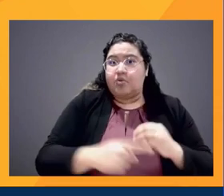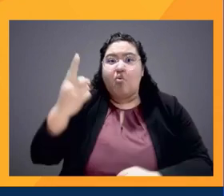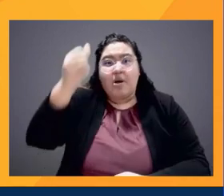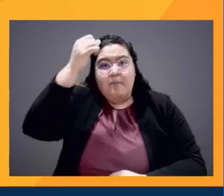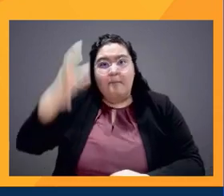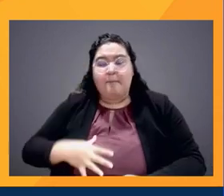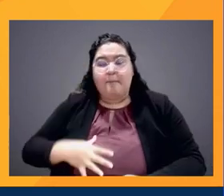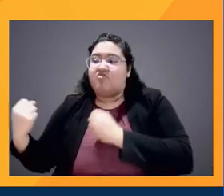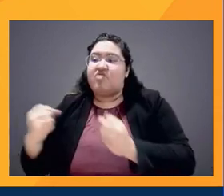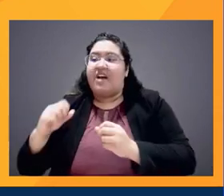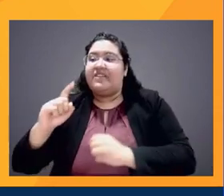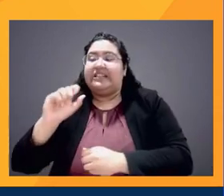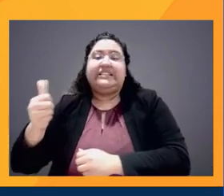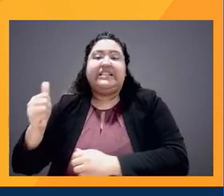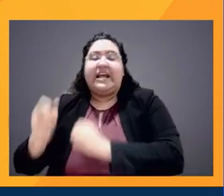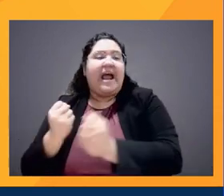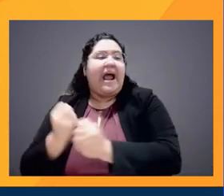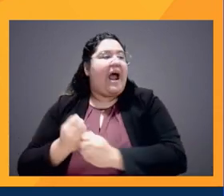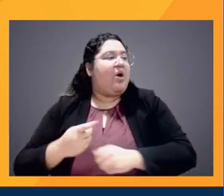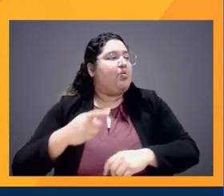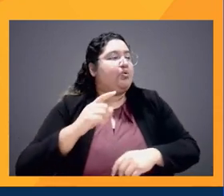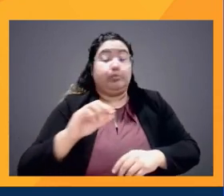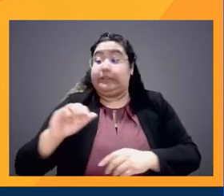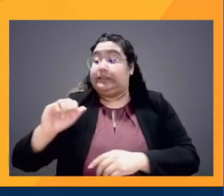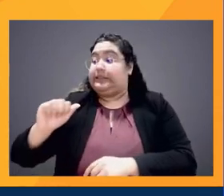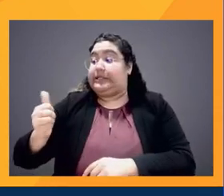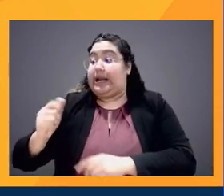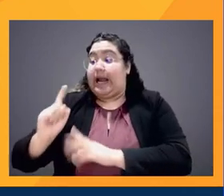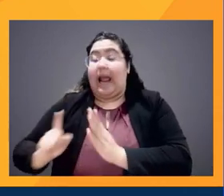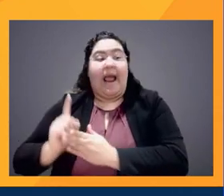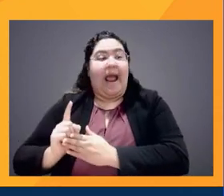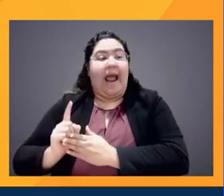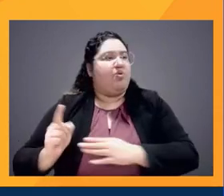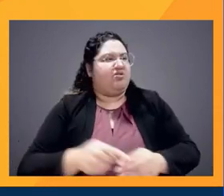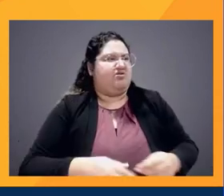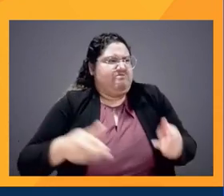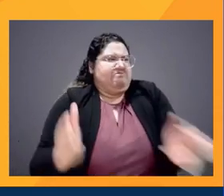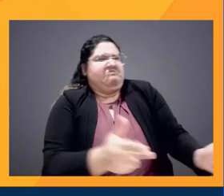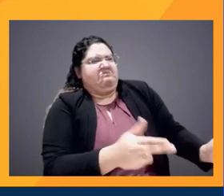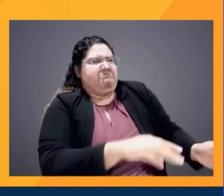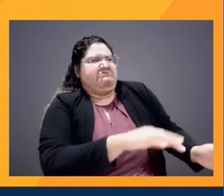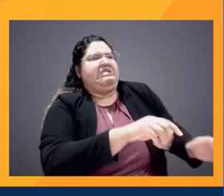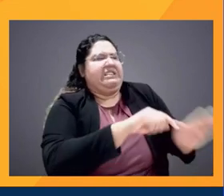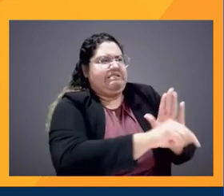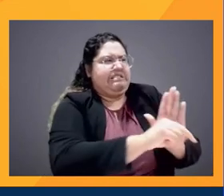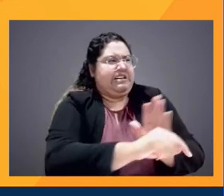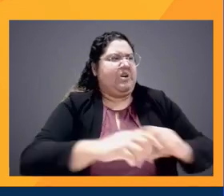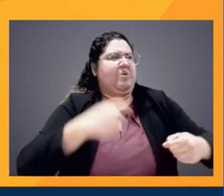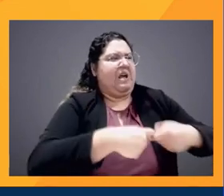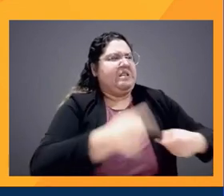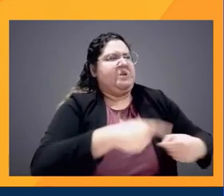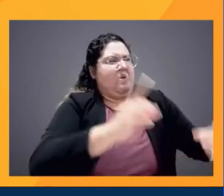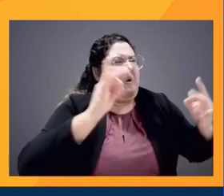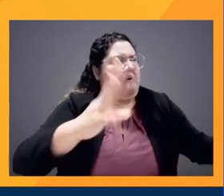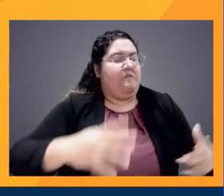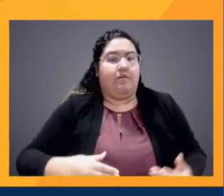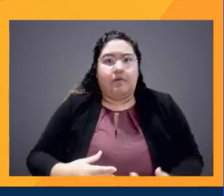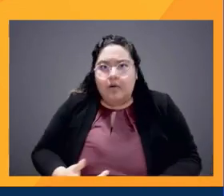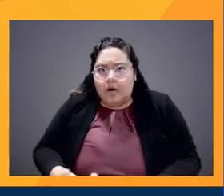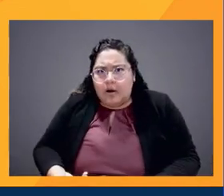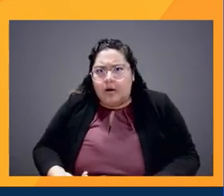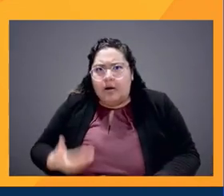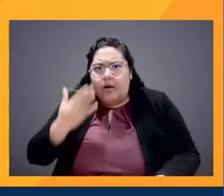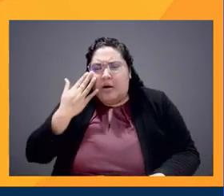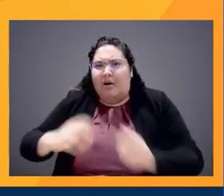people because he considers them, quote, Hispanic invaders to Texas. The systemic exclusion of Latinos in American society is